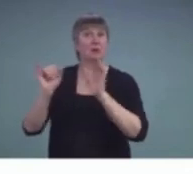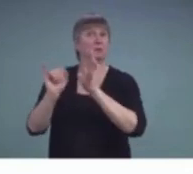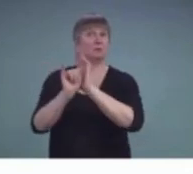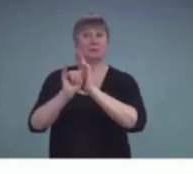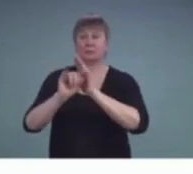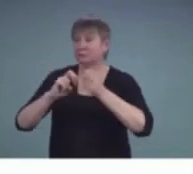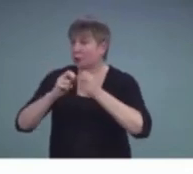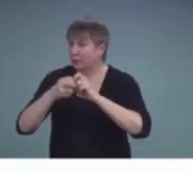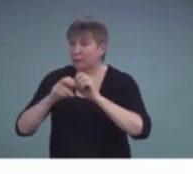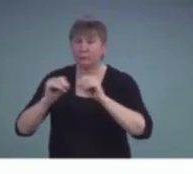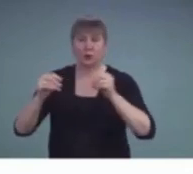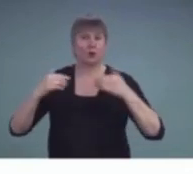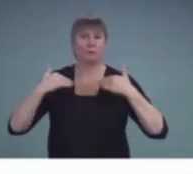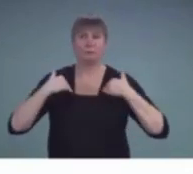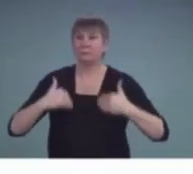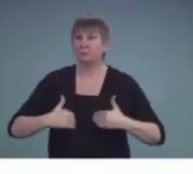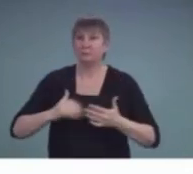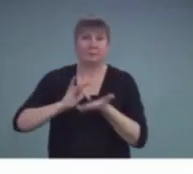slide.